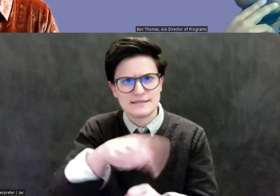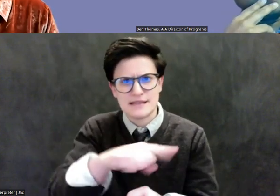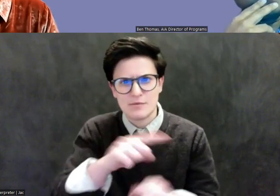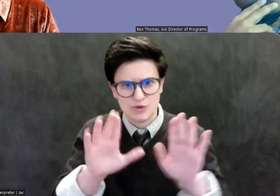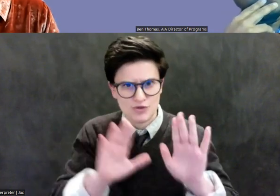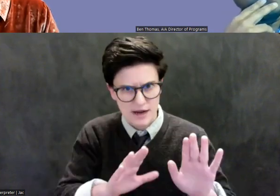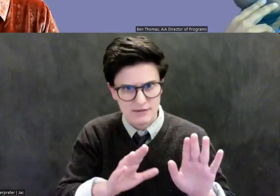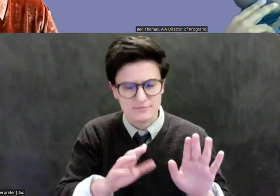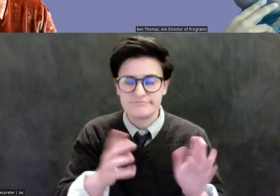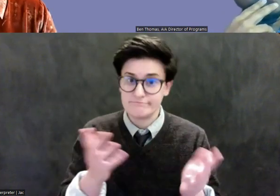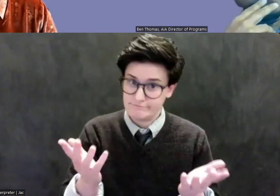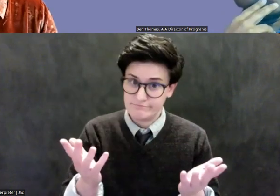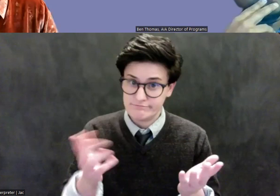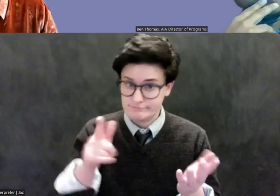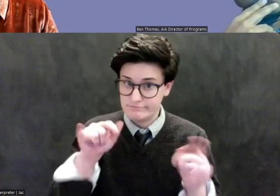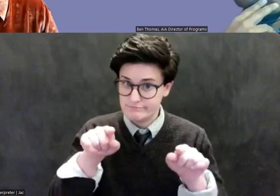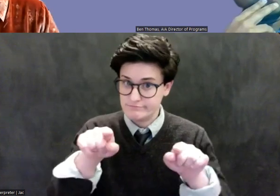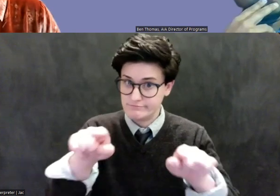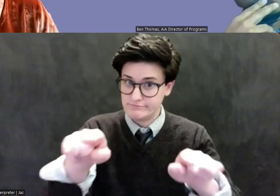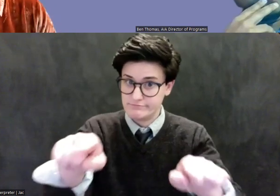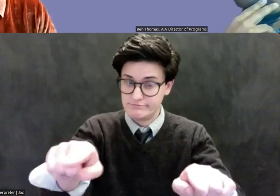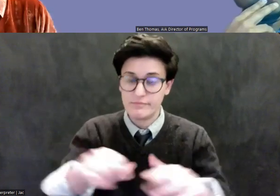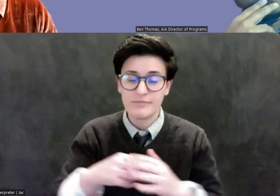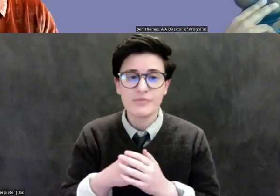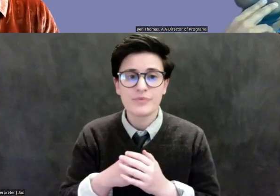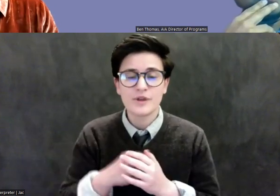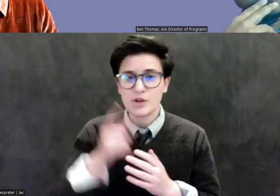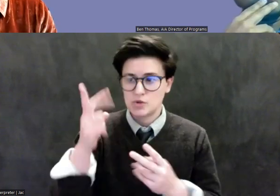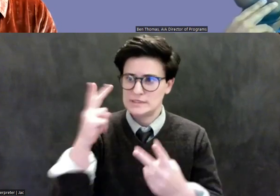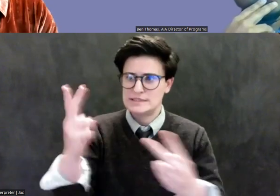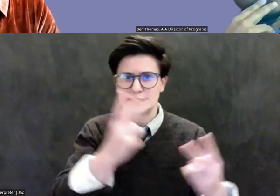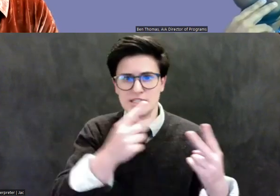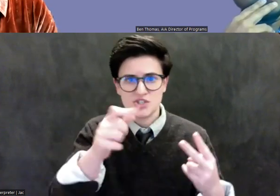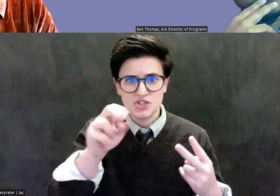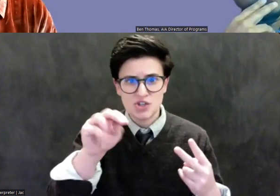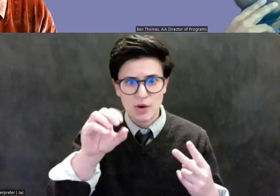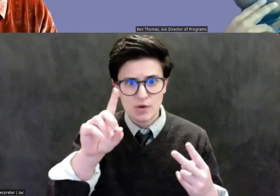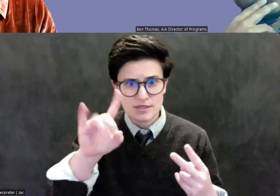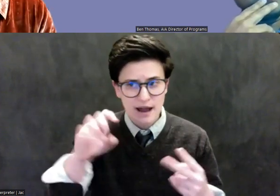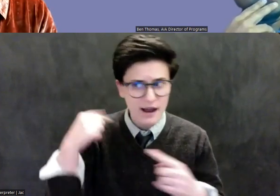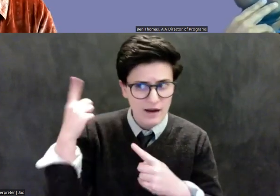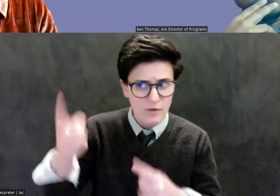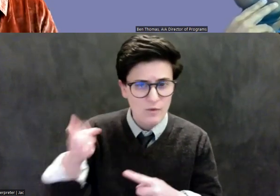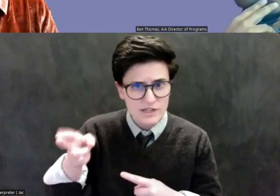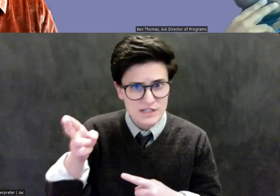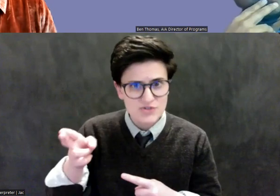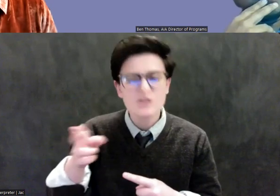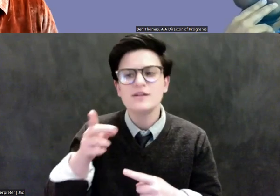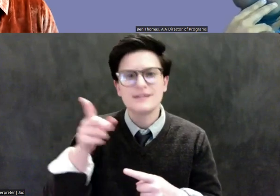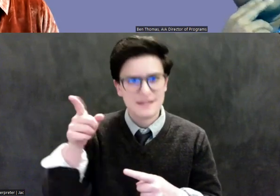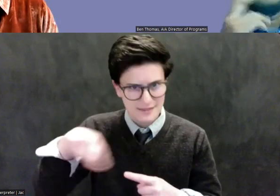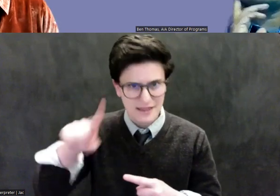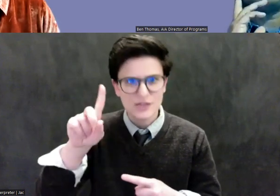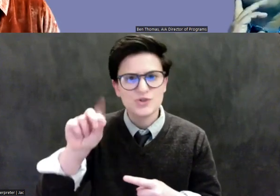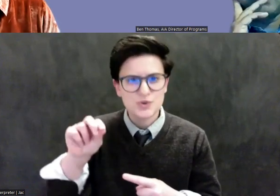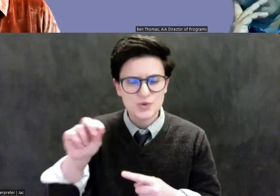if you look at genocides throughout history, cultural discussion, cultural destruction is a part of them. It's